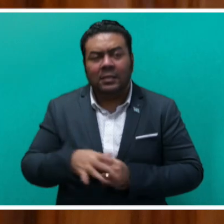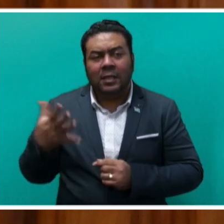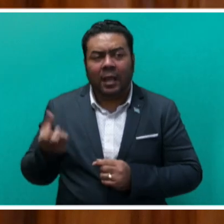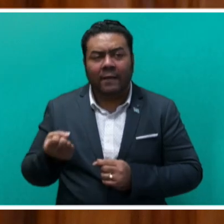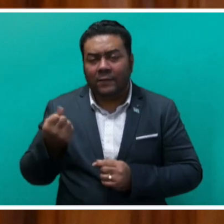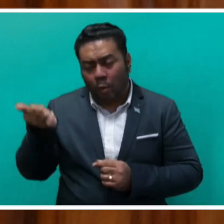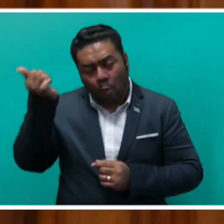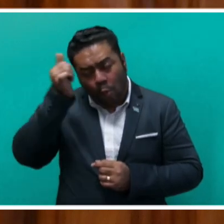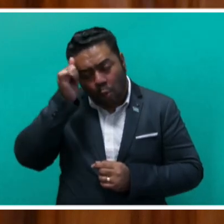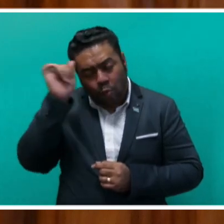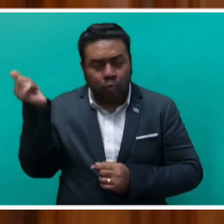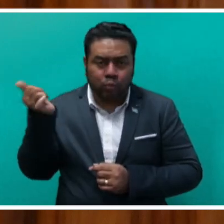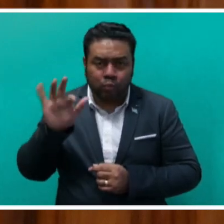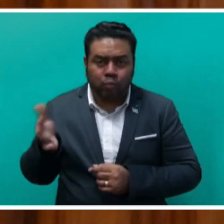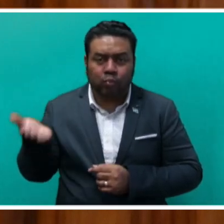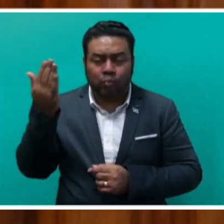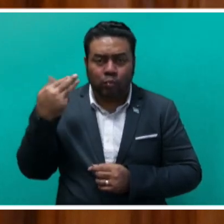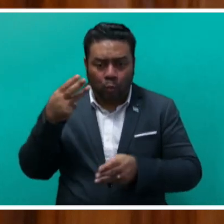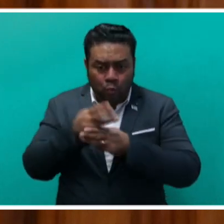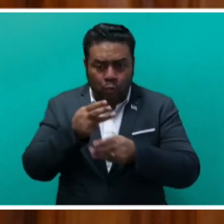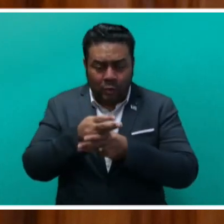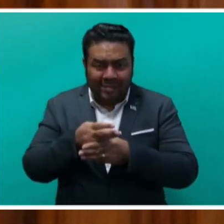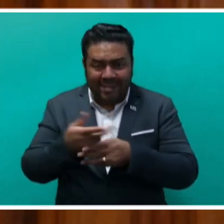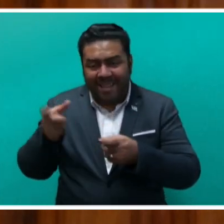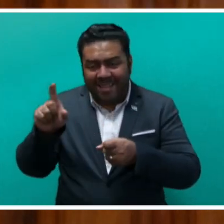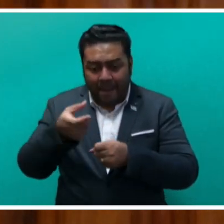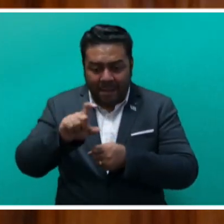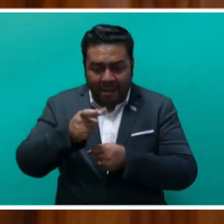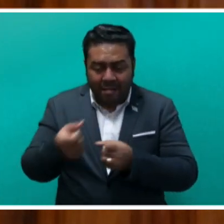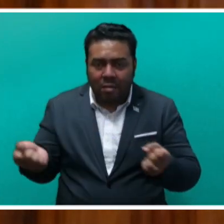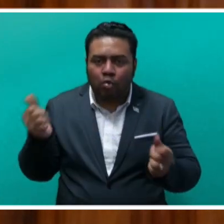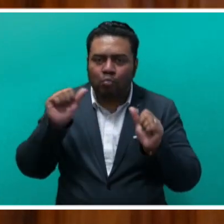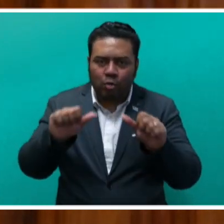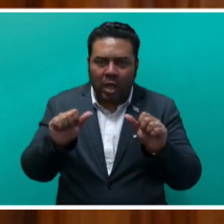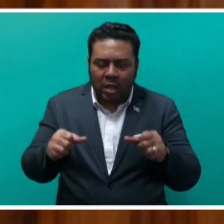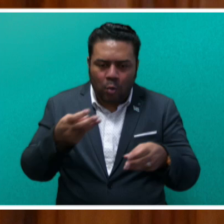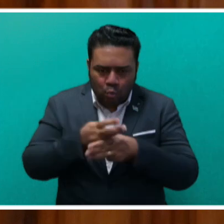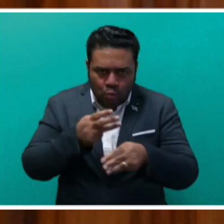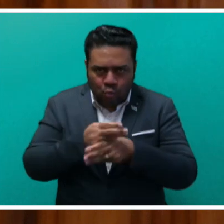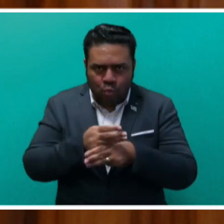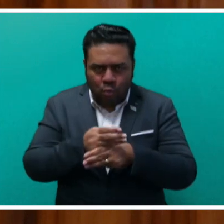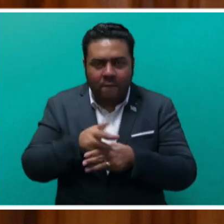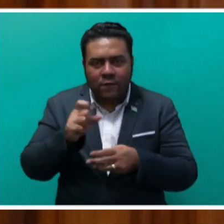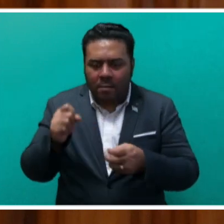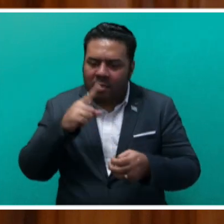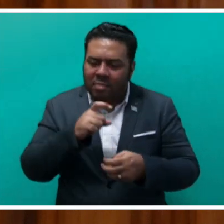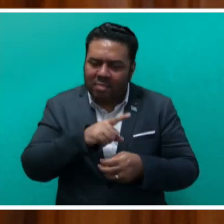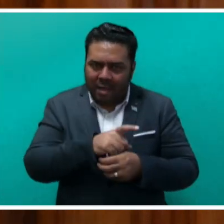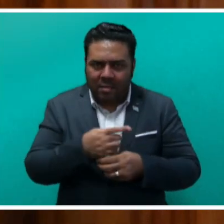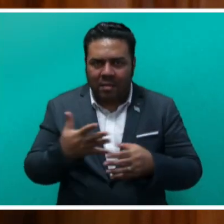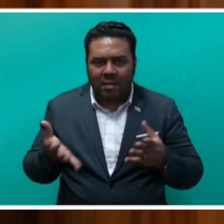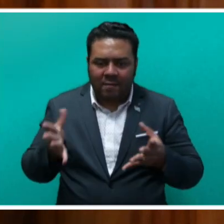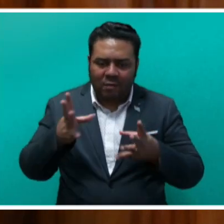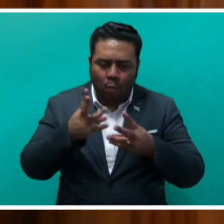as you may all know, the main purpose of treating timber with chemicals is to protect the timber from insect attack and fungal